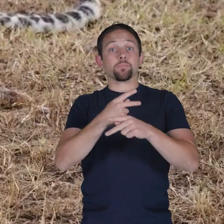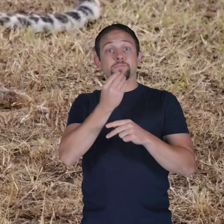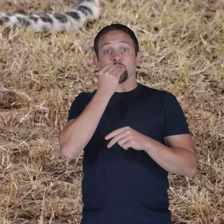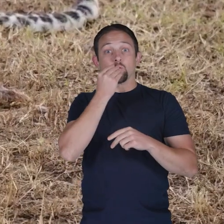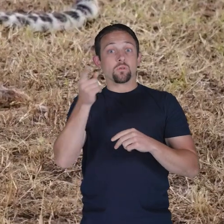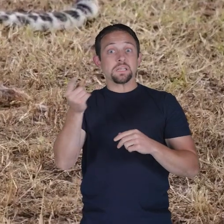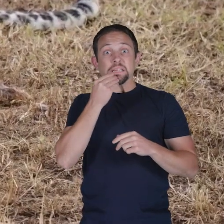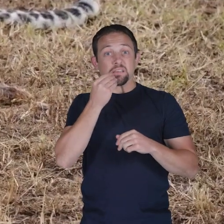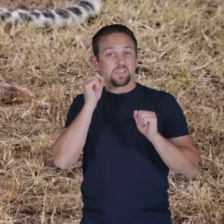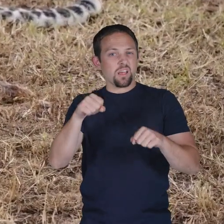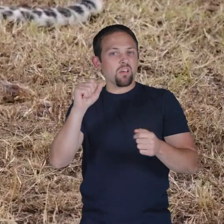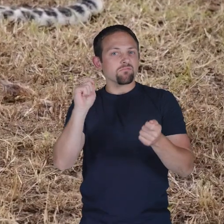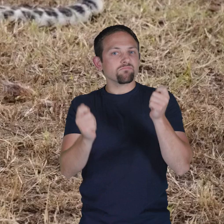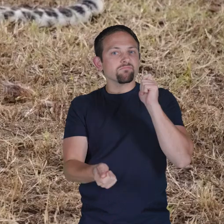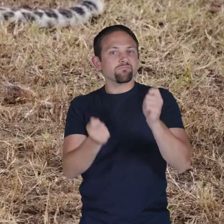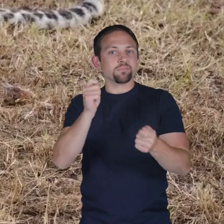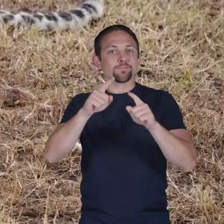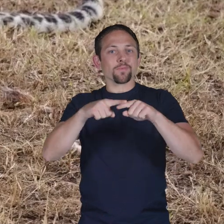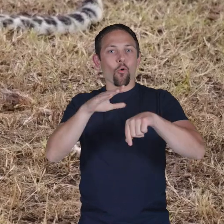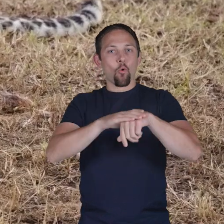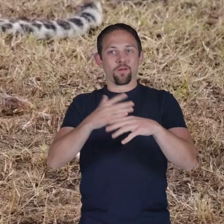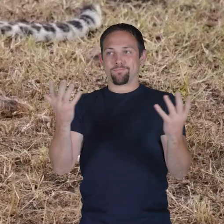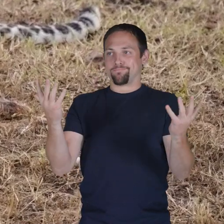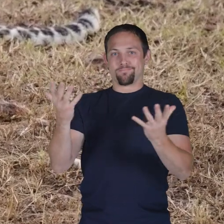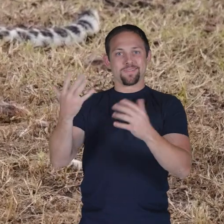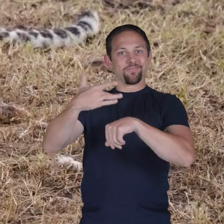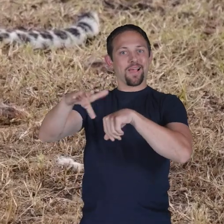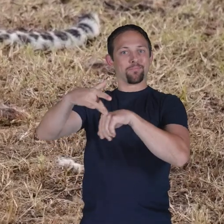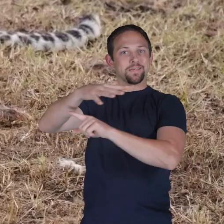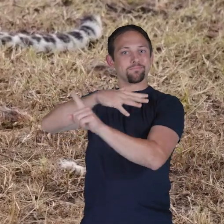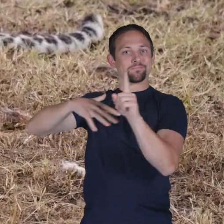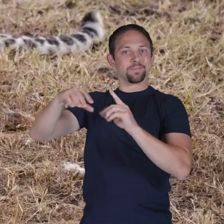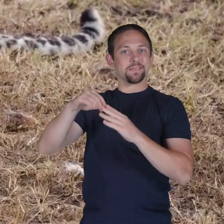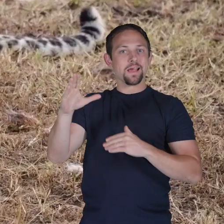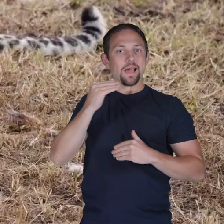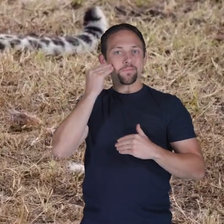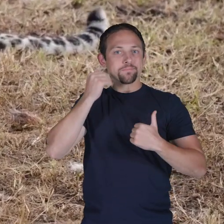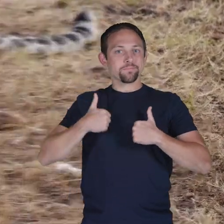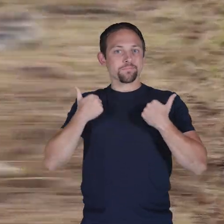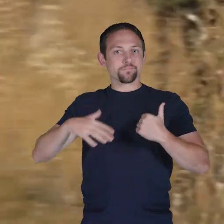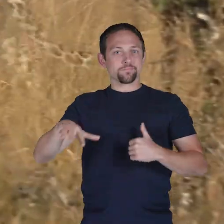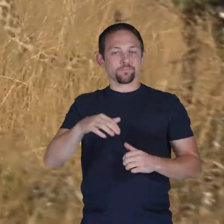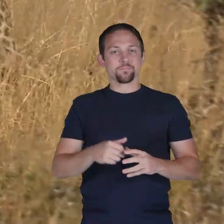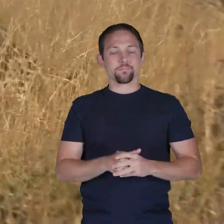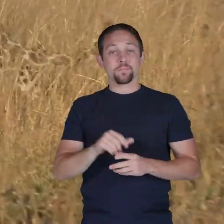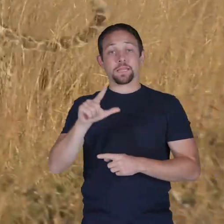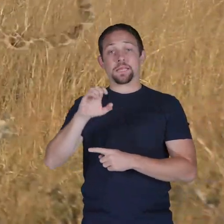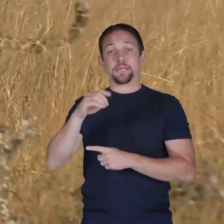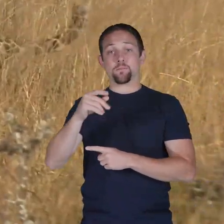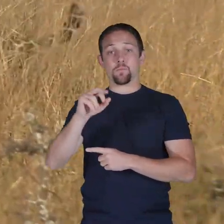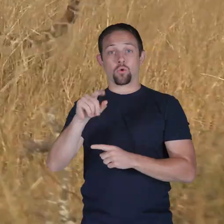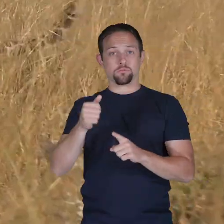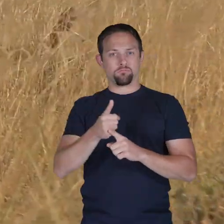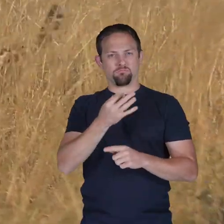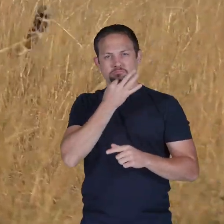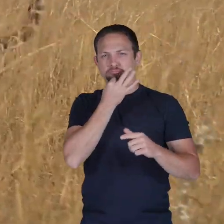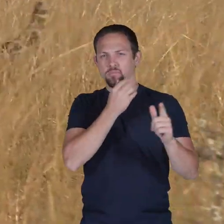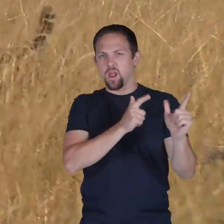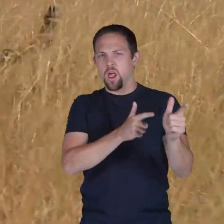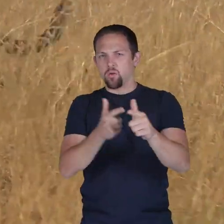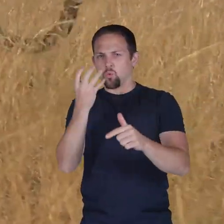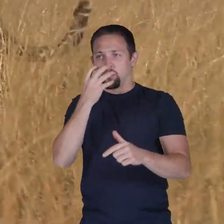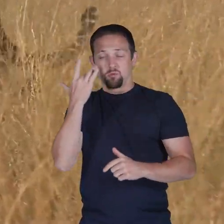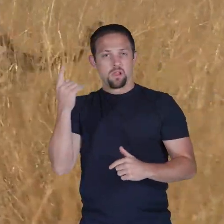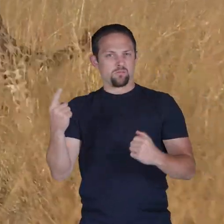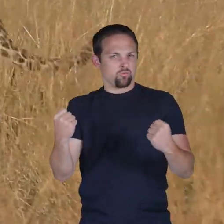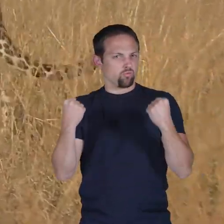of food they eat can change depending on what's available in their habitat leopards are excellent hunters